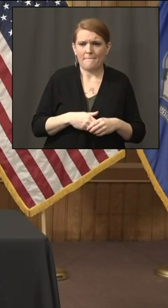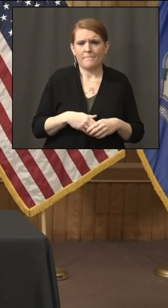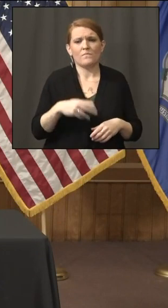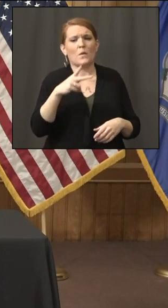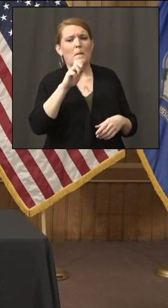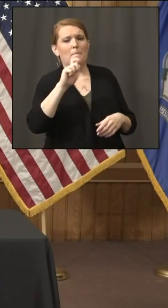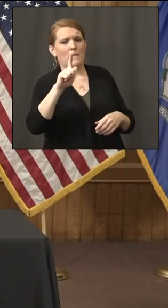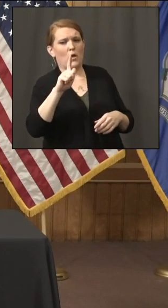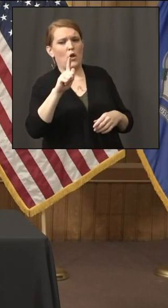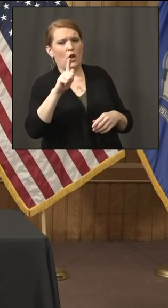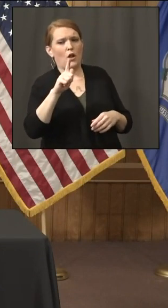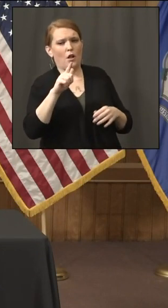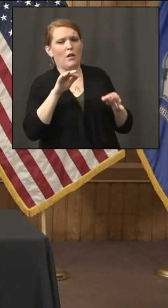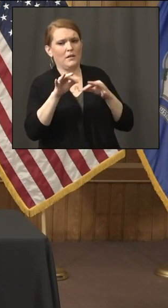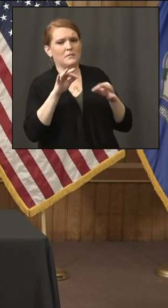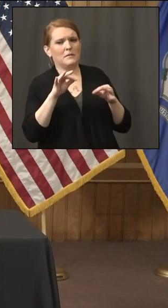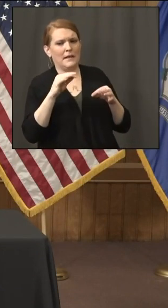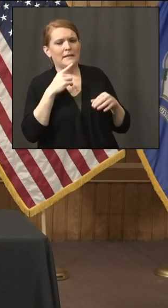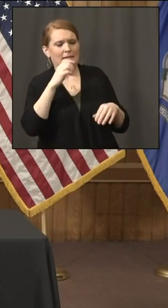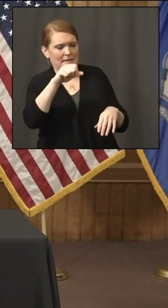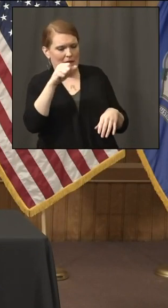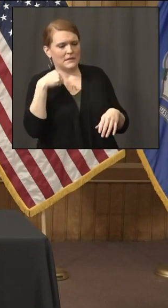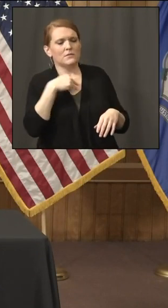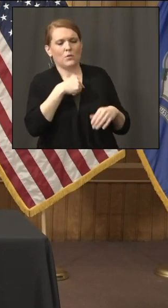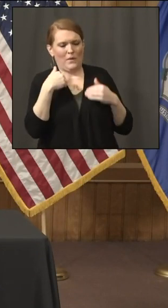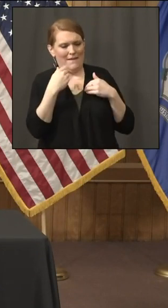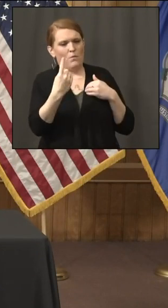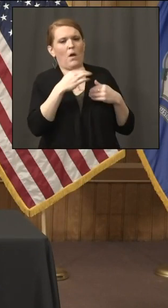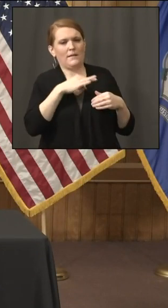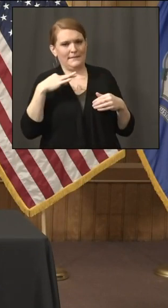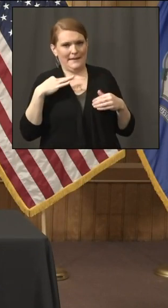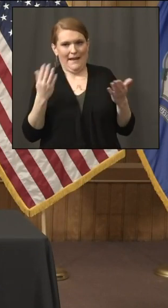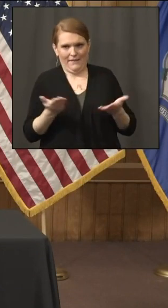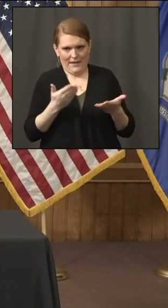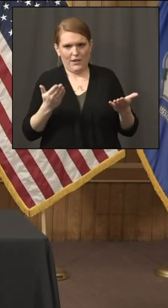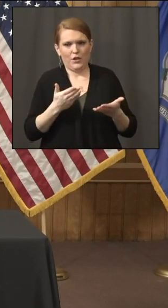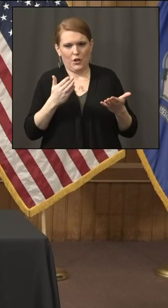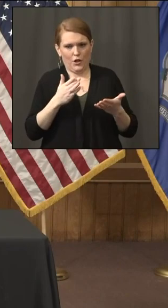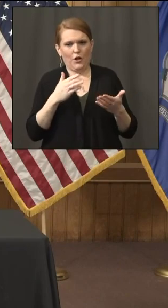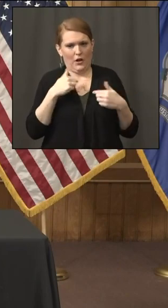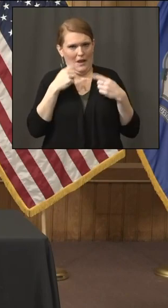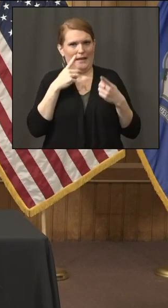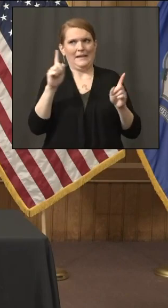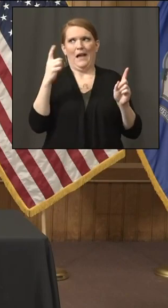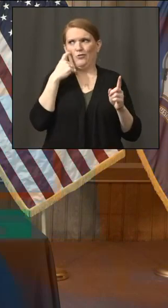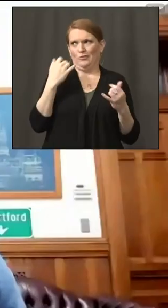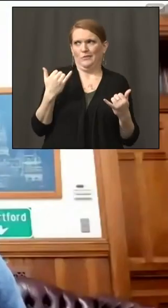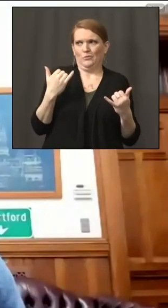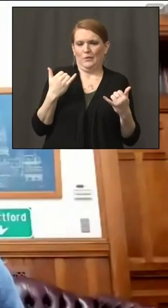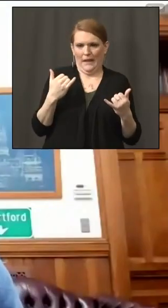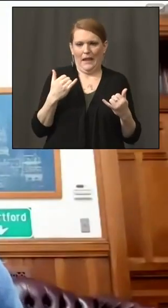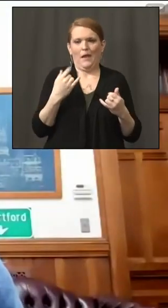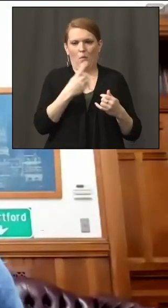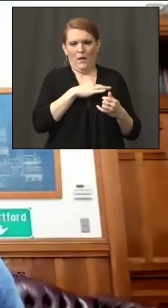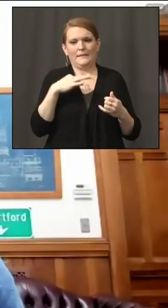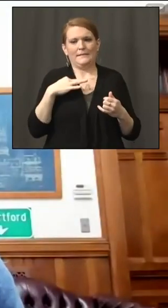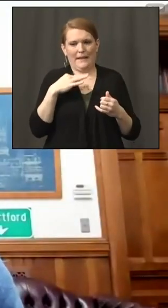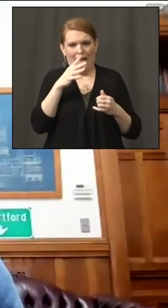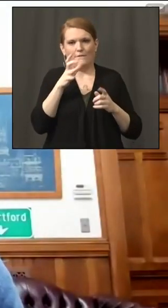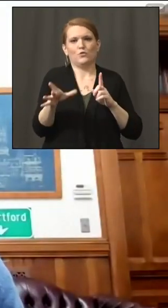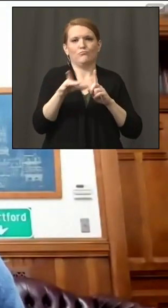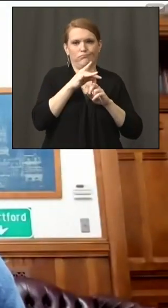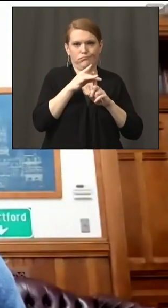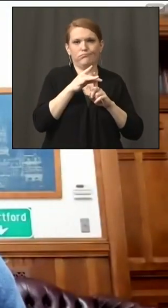thanks for the question. Yes, we had a staff member that we announced that I announced earlier today that tested positive